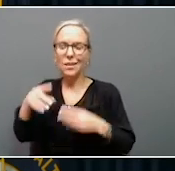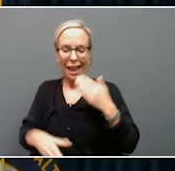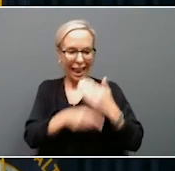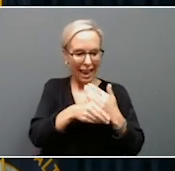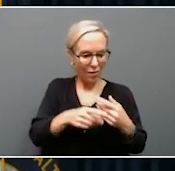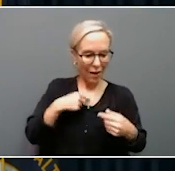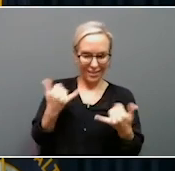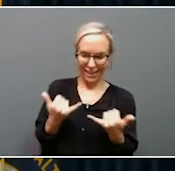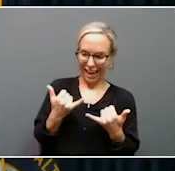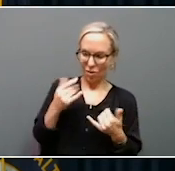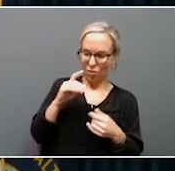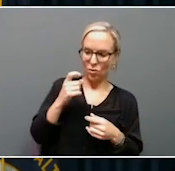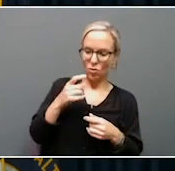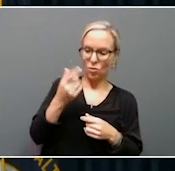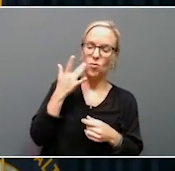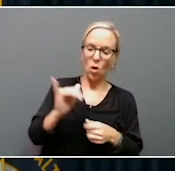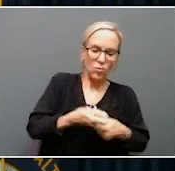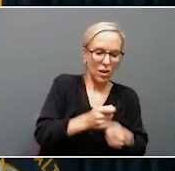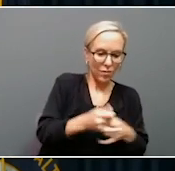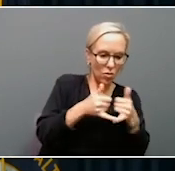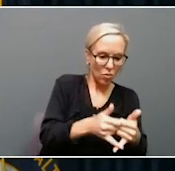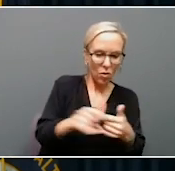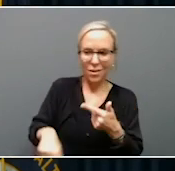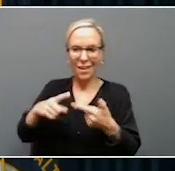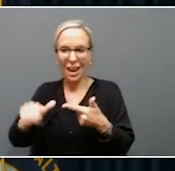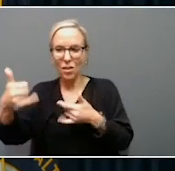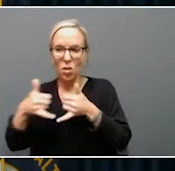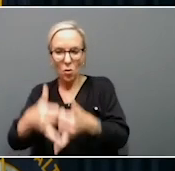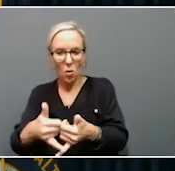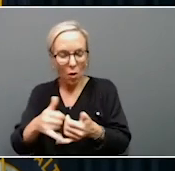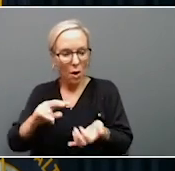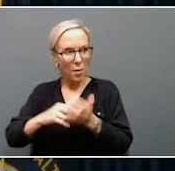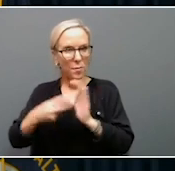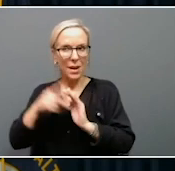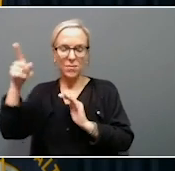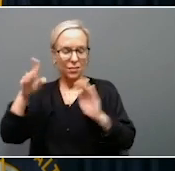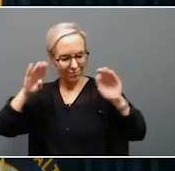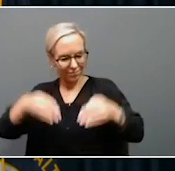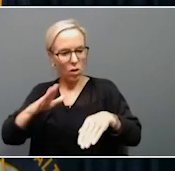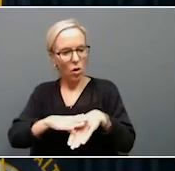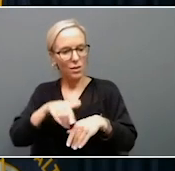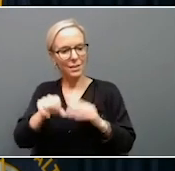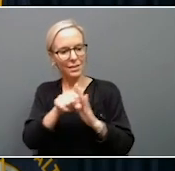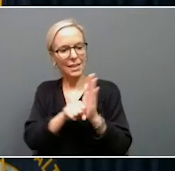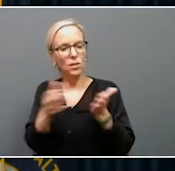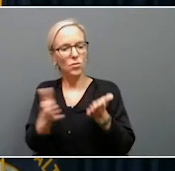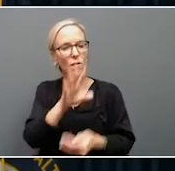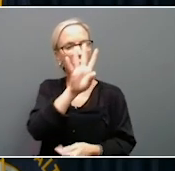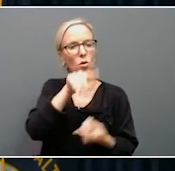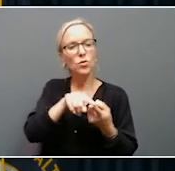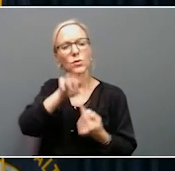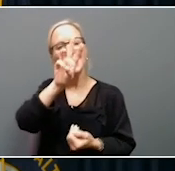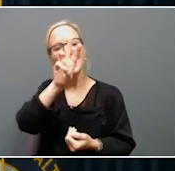country, four states between 4 to 6 million people. That's a pretty special recognition for Kentucky, and everybody